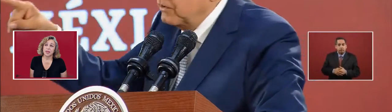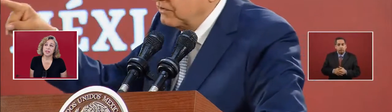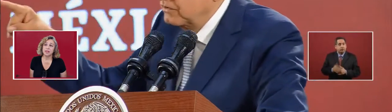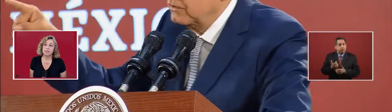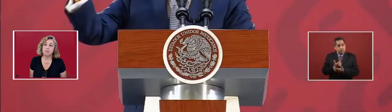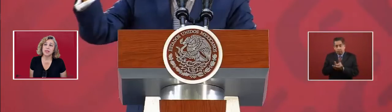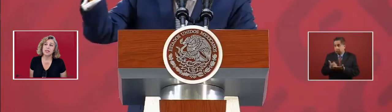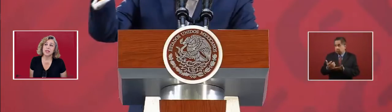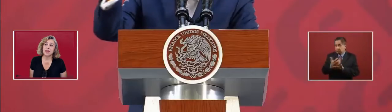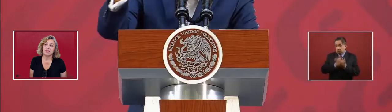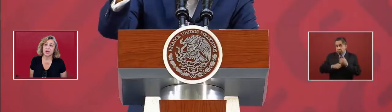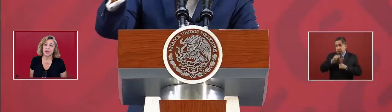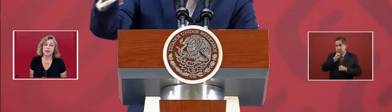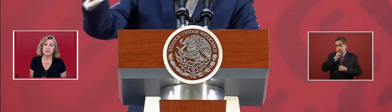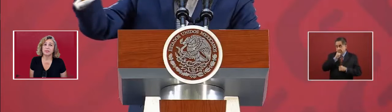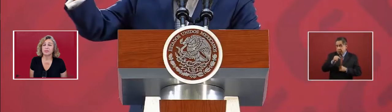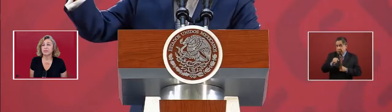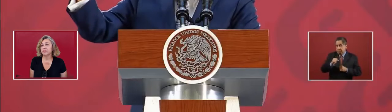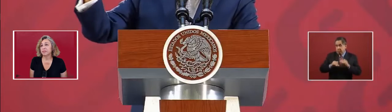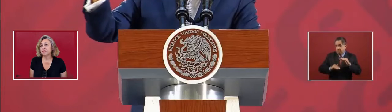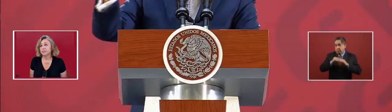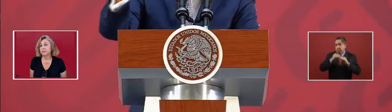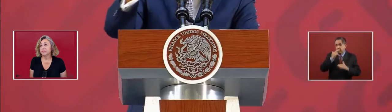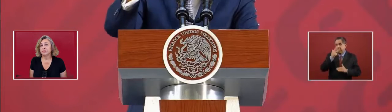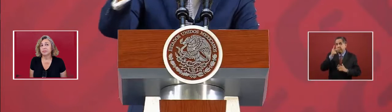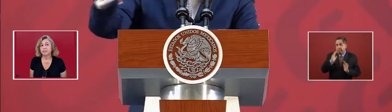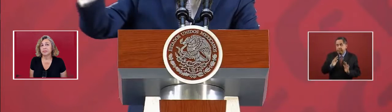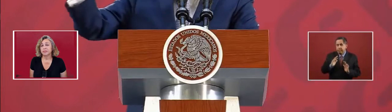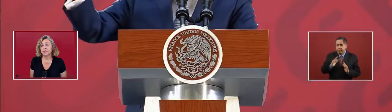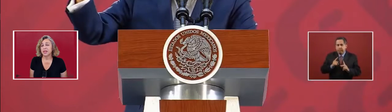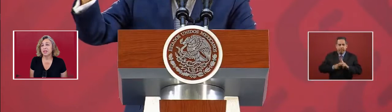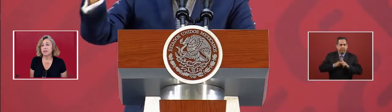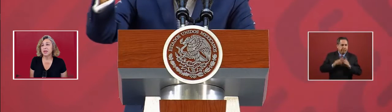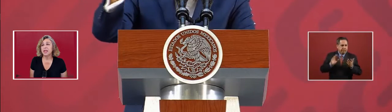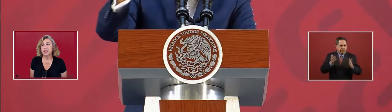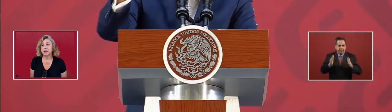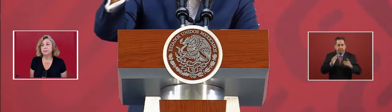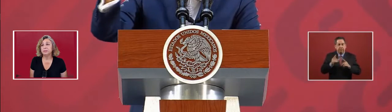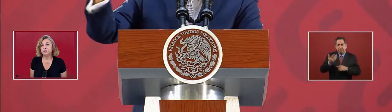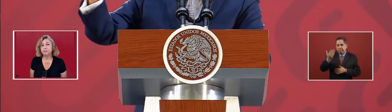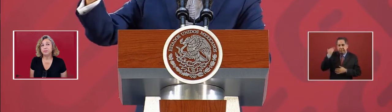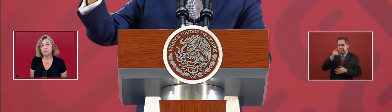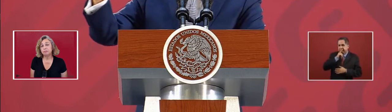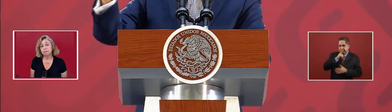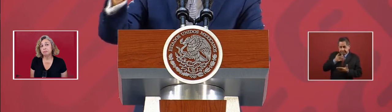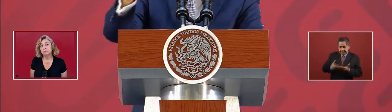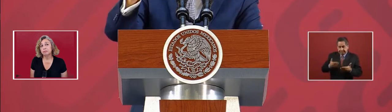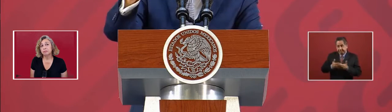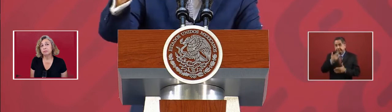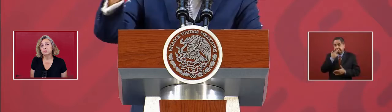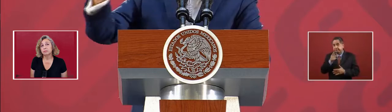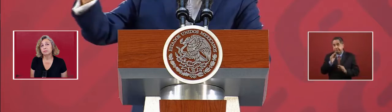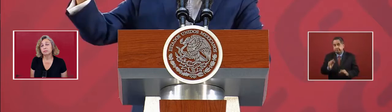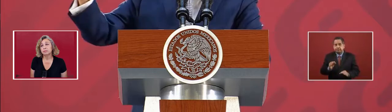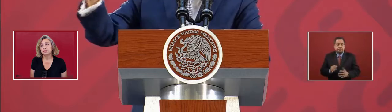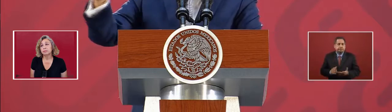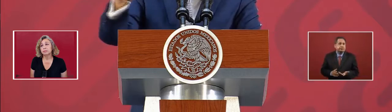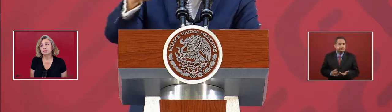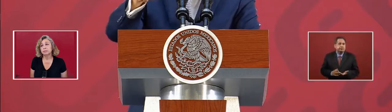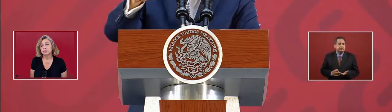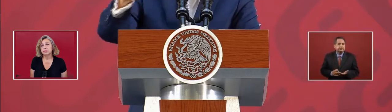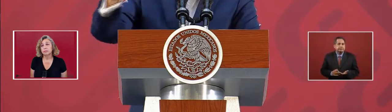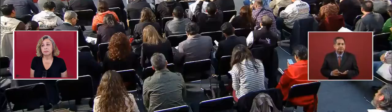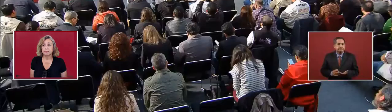It's the best salary in the median in